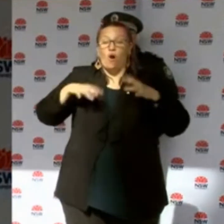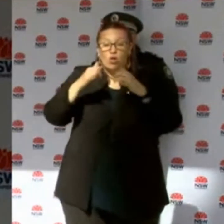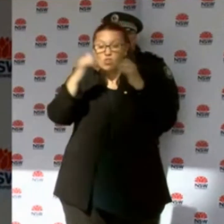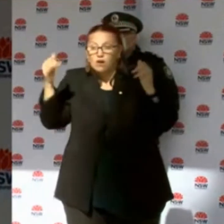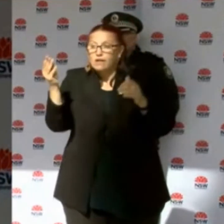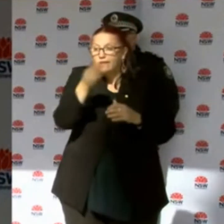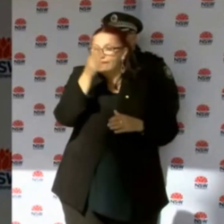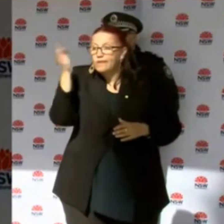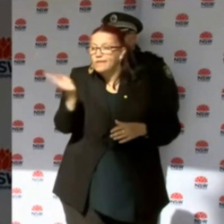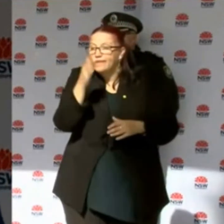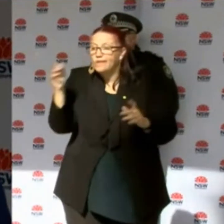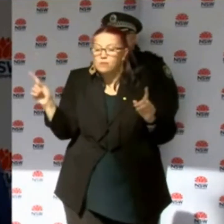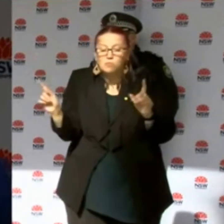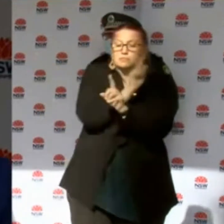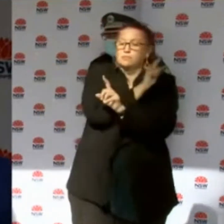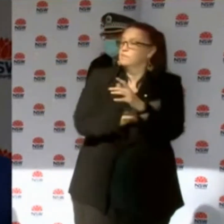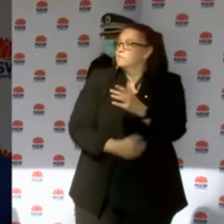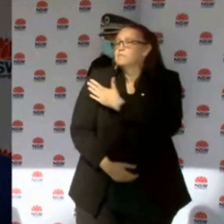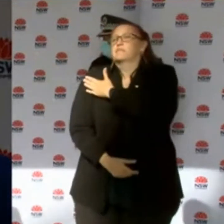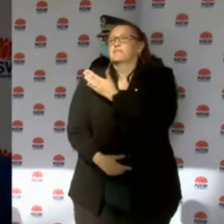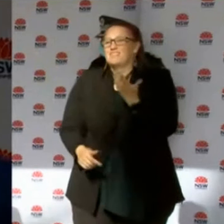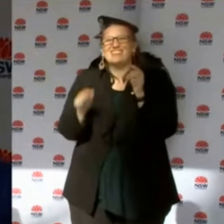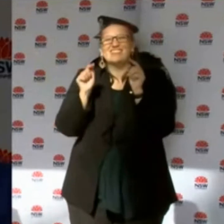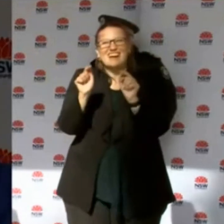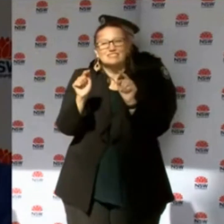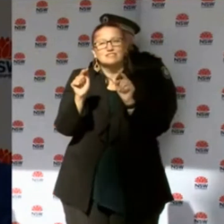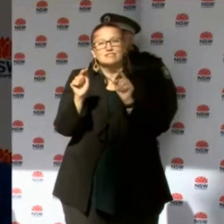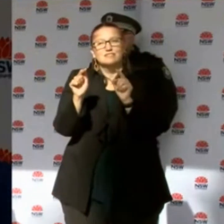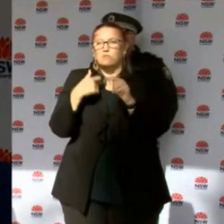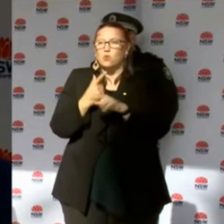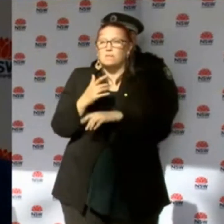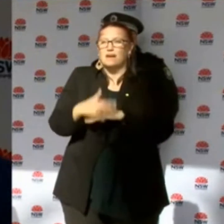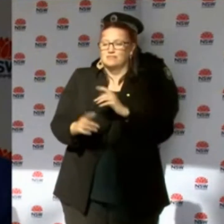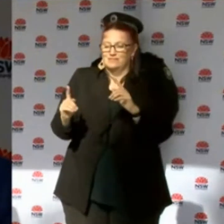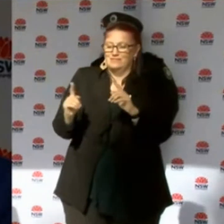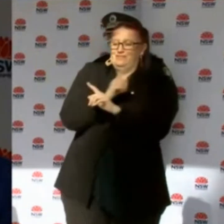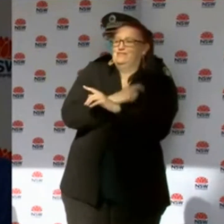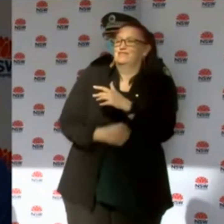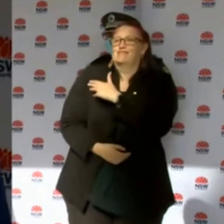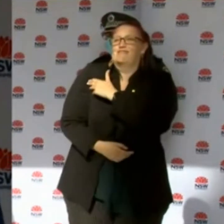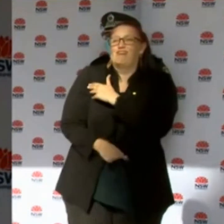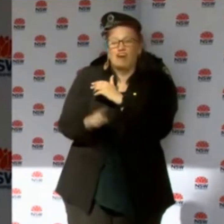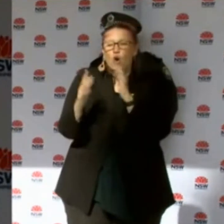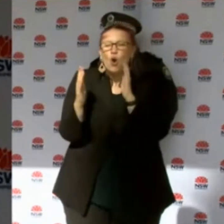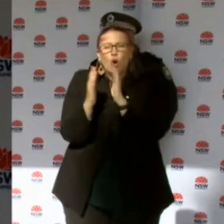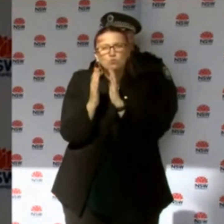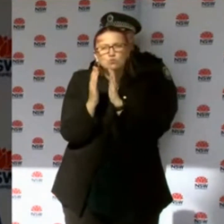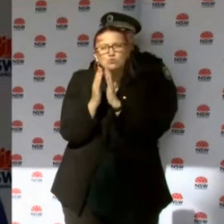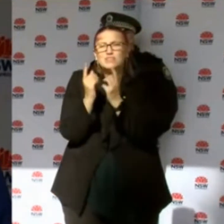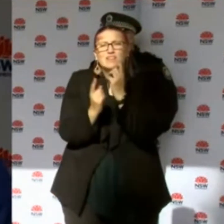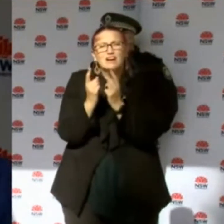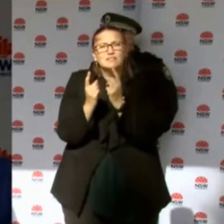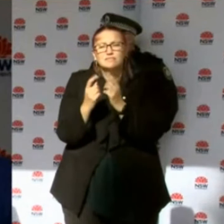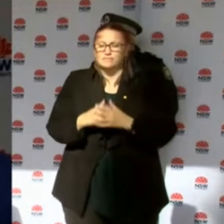sometimes inadvertently come into contact. That's the sort of inadvertent contact I'm talking about. I'm talking about that proximity. In